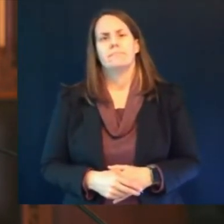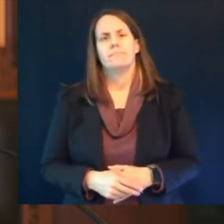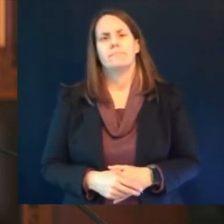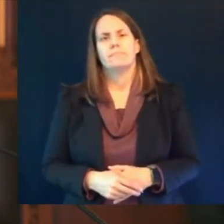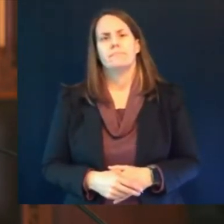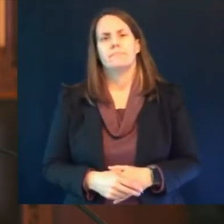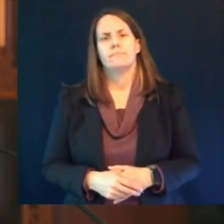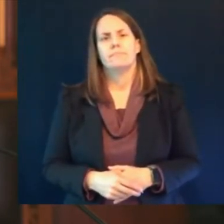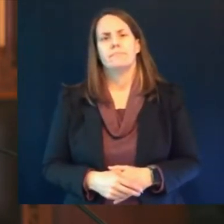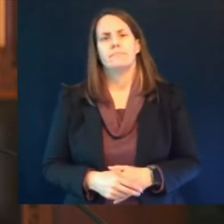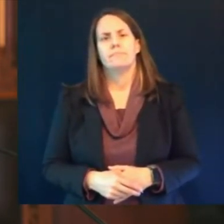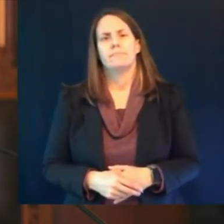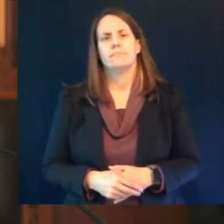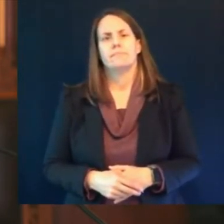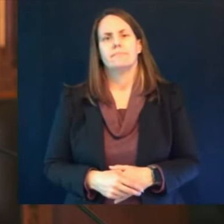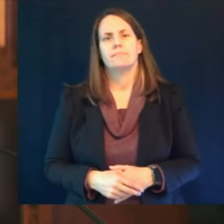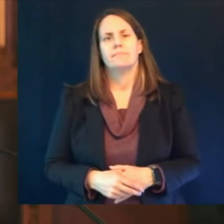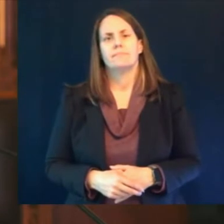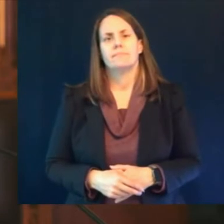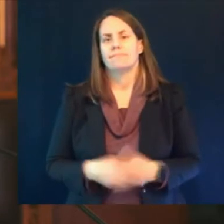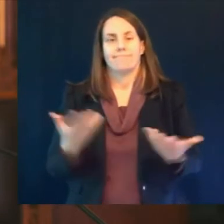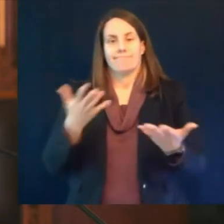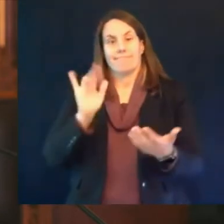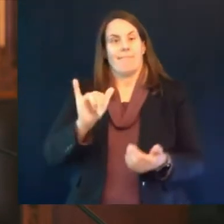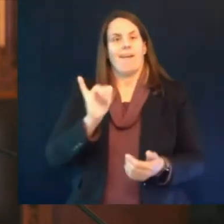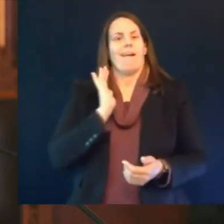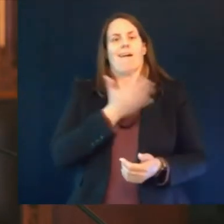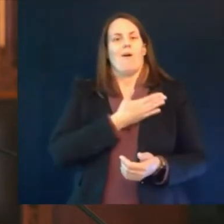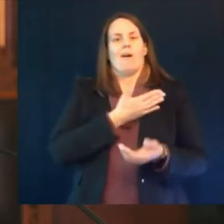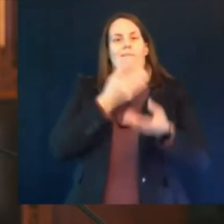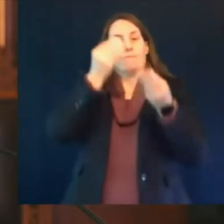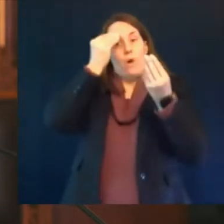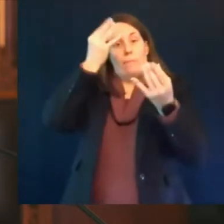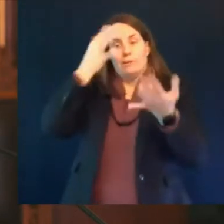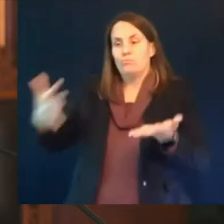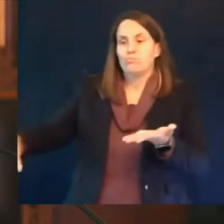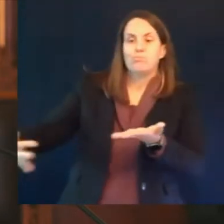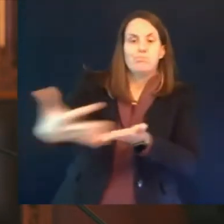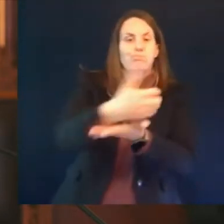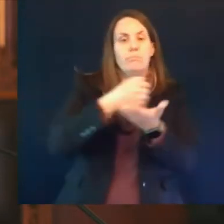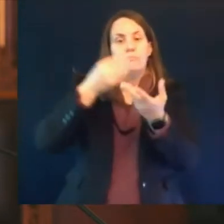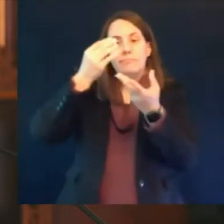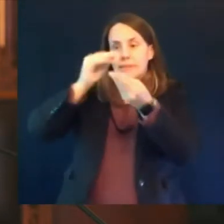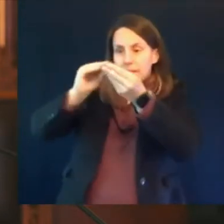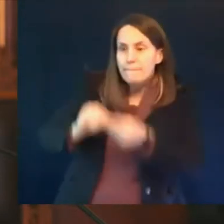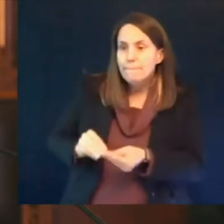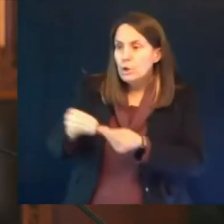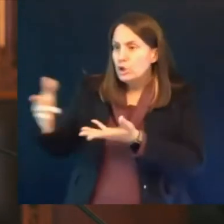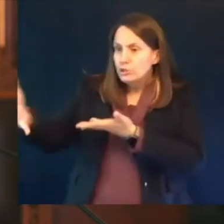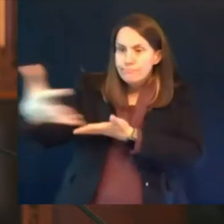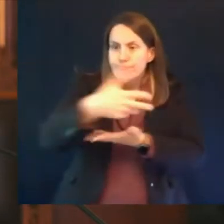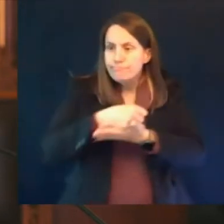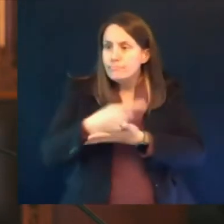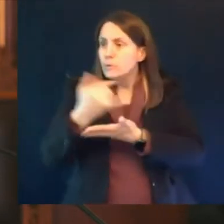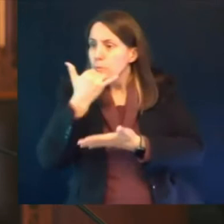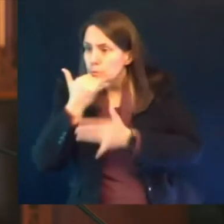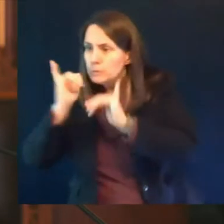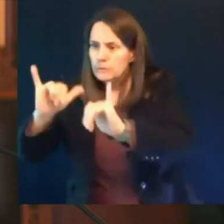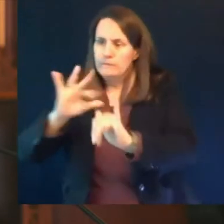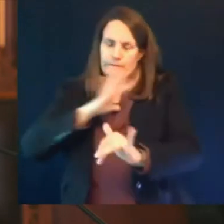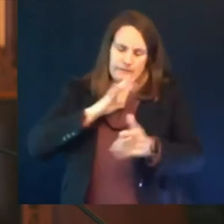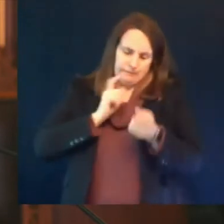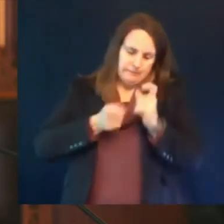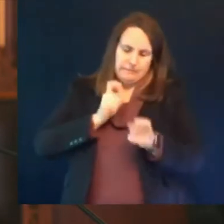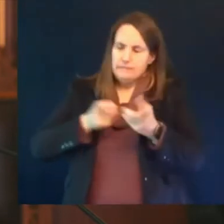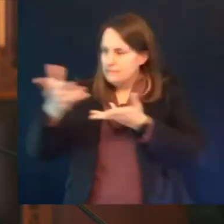epidemiology and data collection and we are fully committed to investigating any concerns